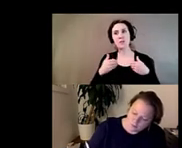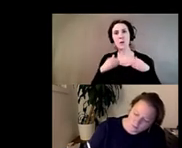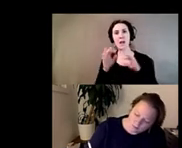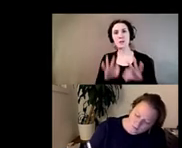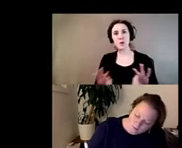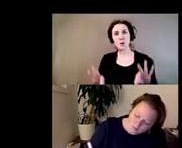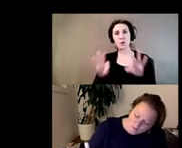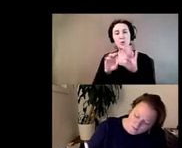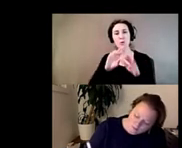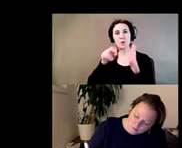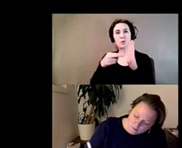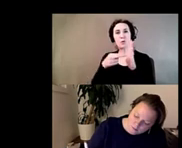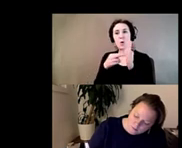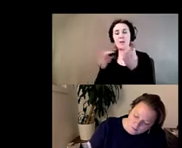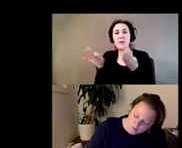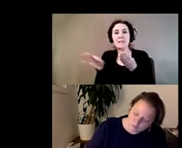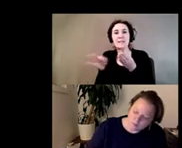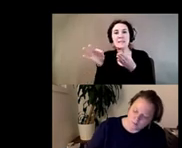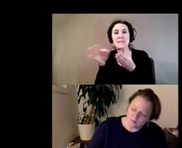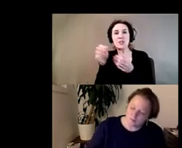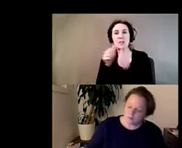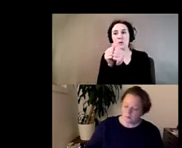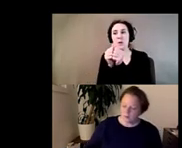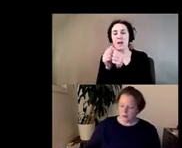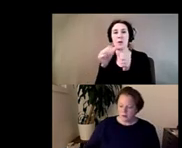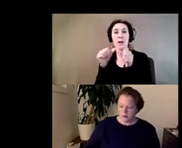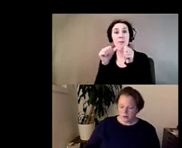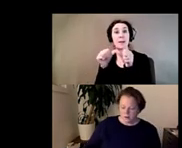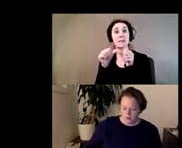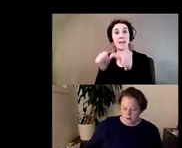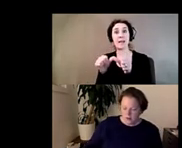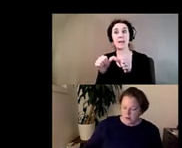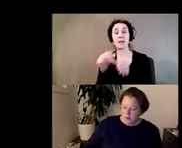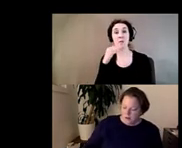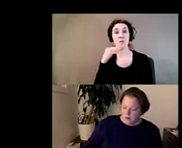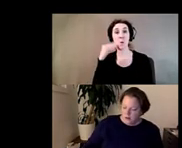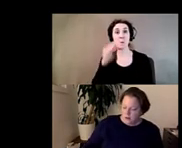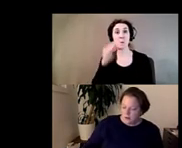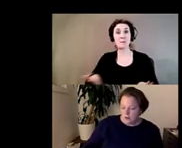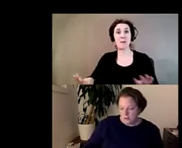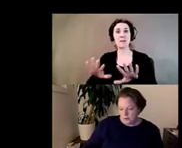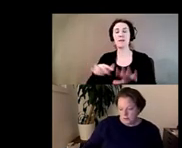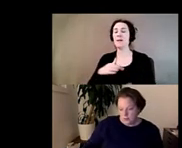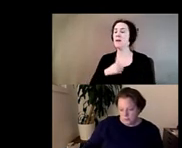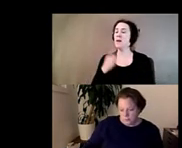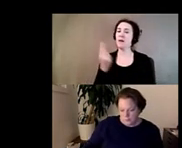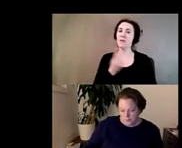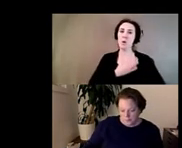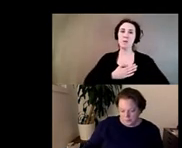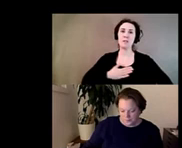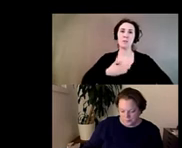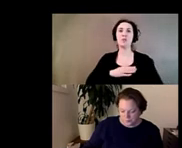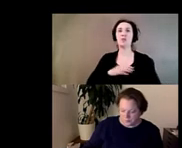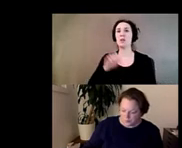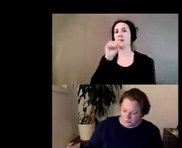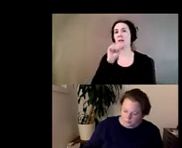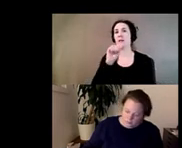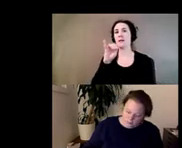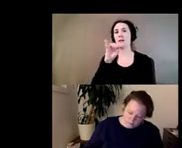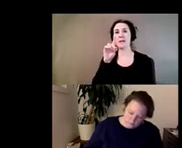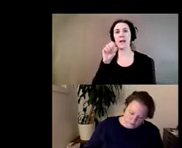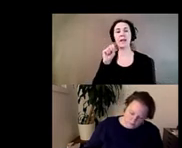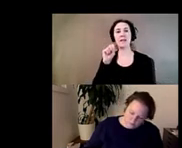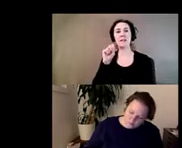stitching together and maintaining of the domestic space right um and and so i've always appreciated um the aids quilt um